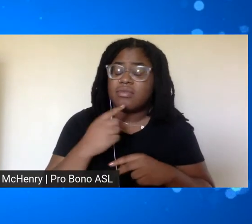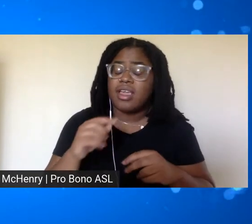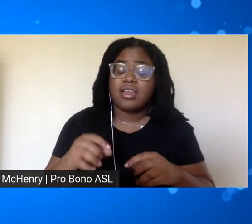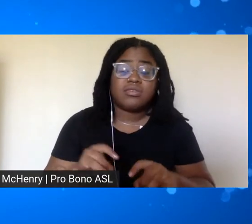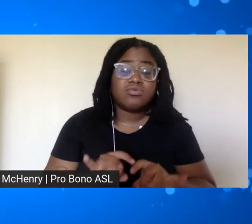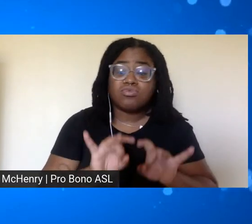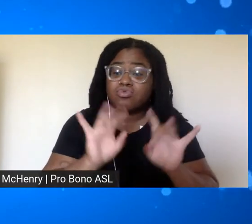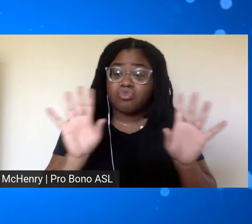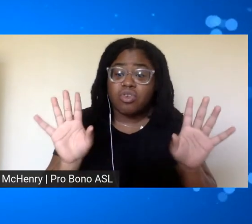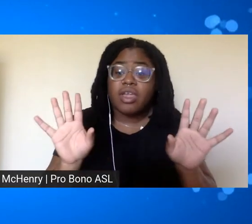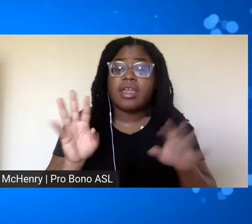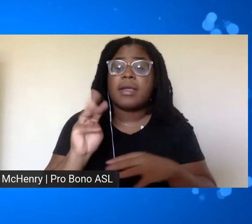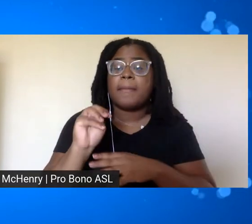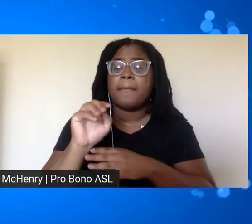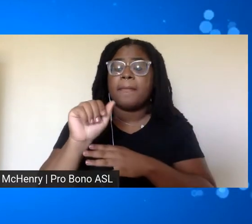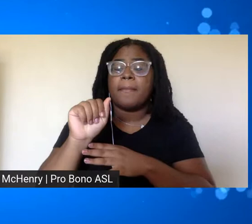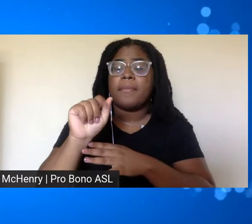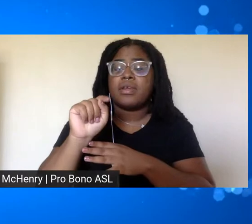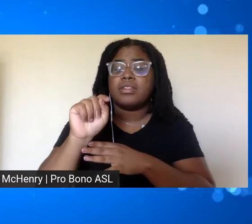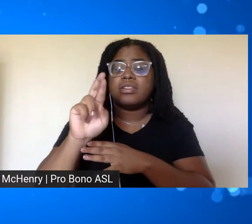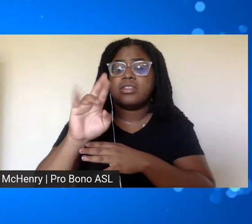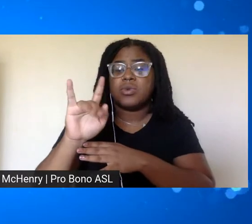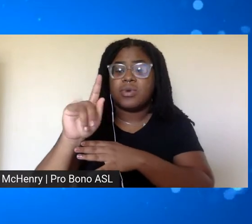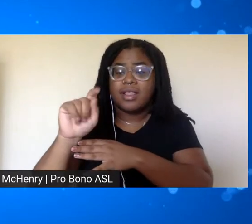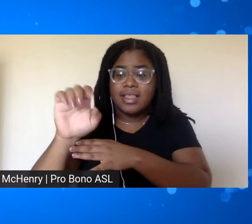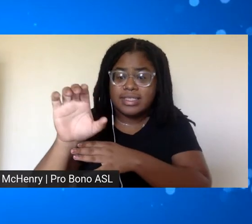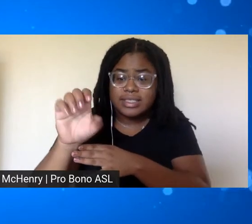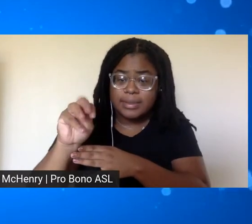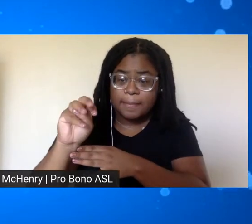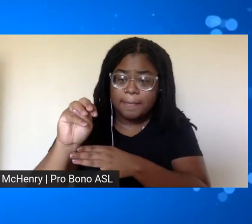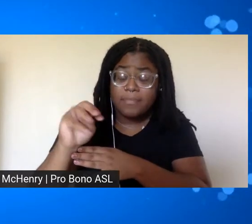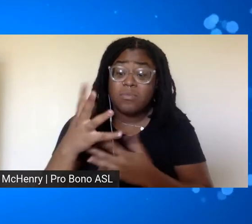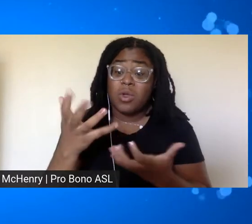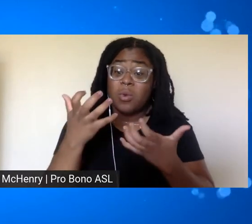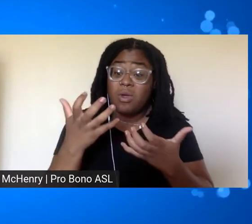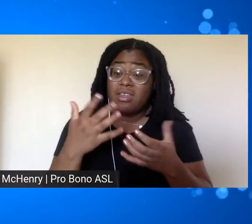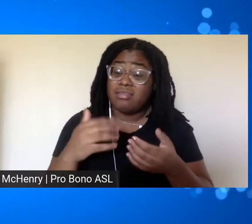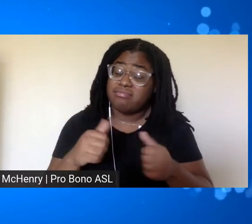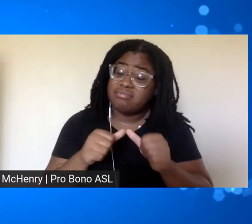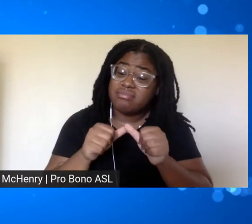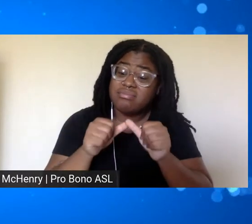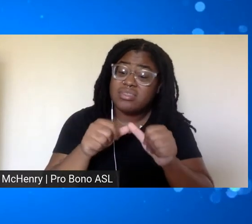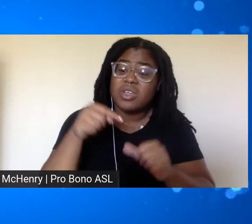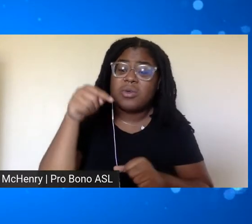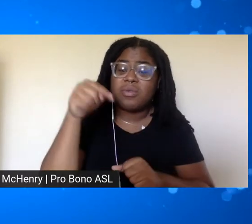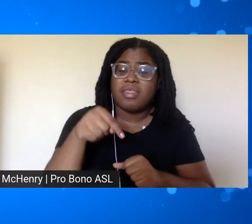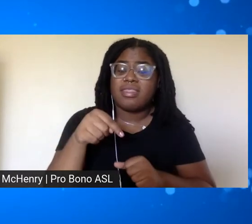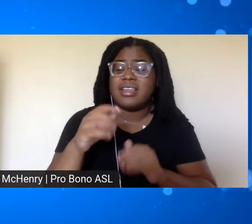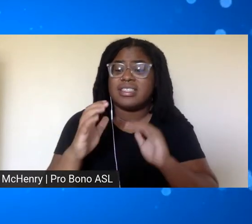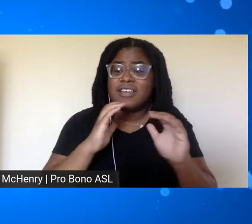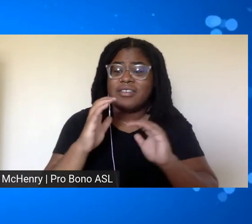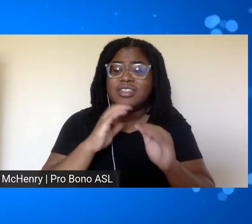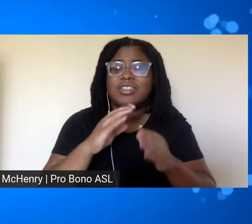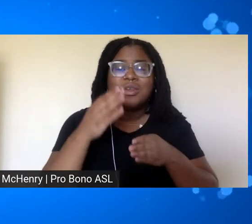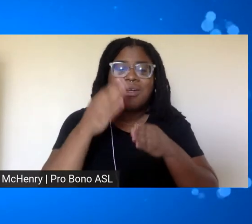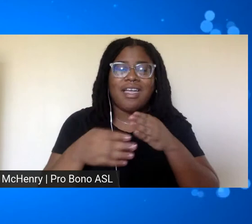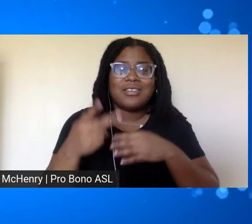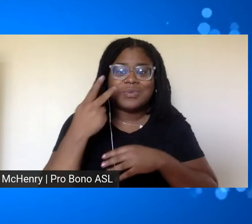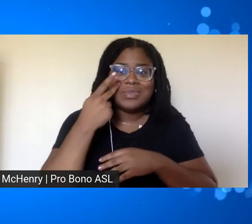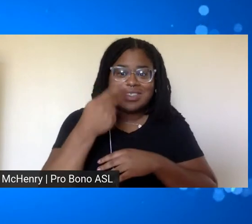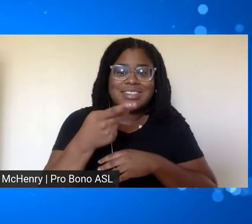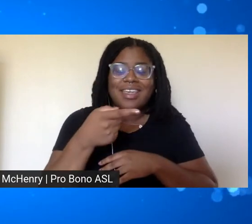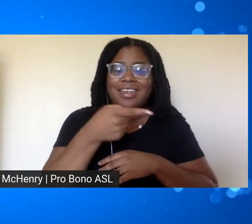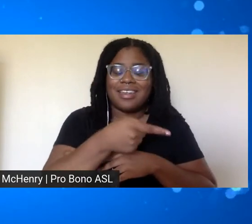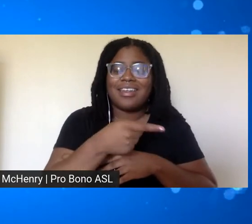we want to continue this conversation and joining us next in this segment you just saw her at the end of that